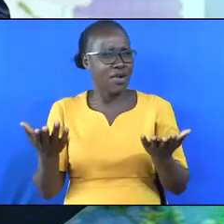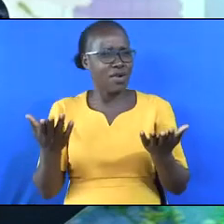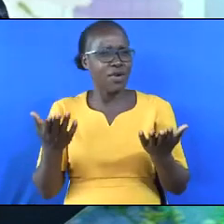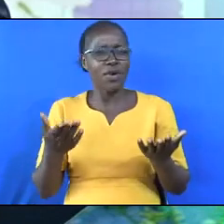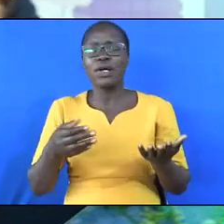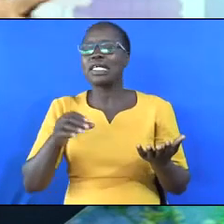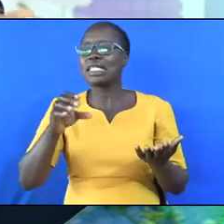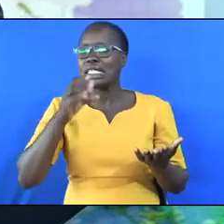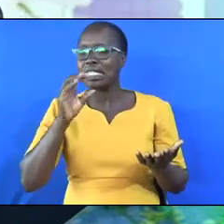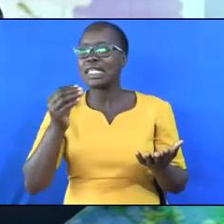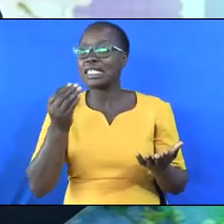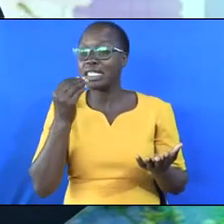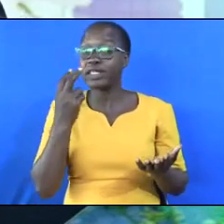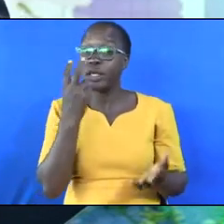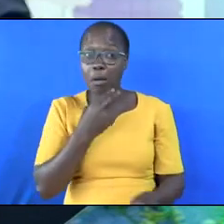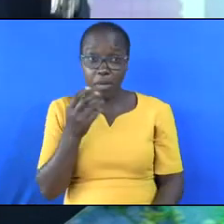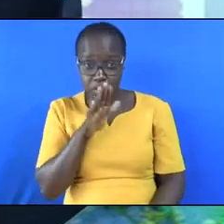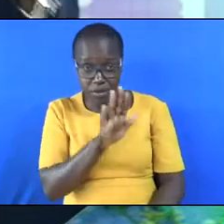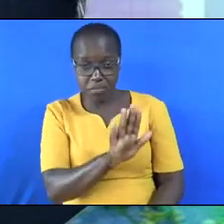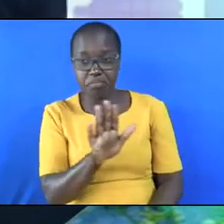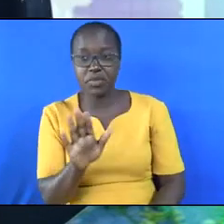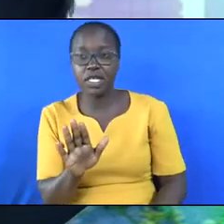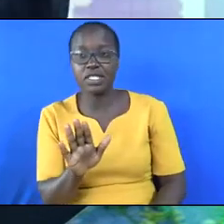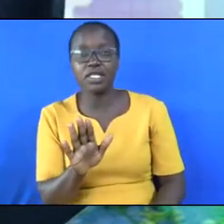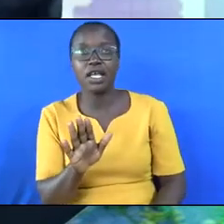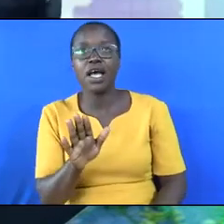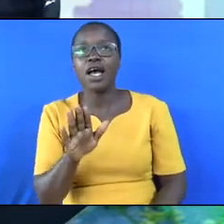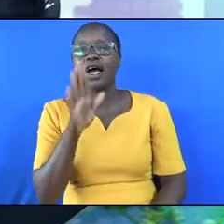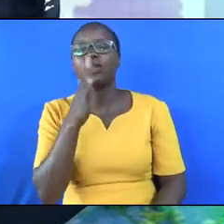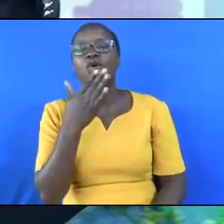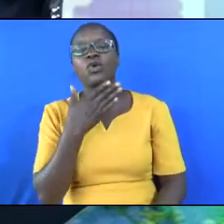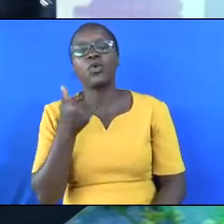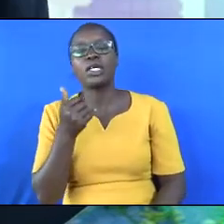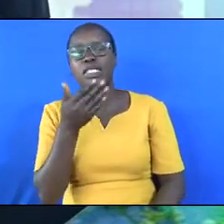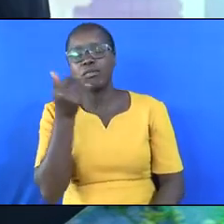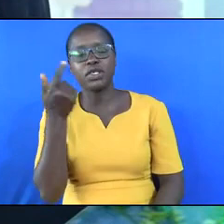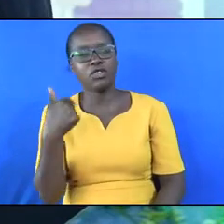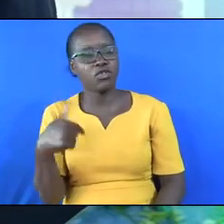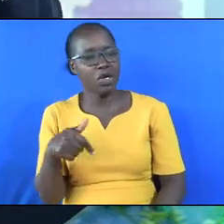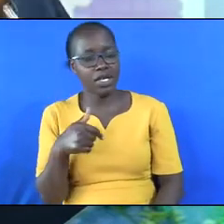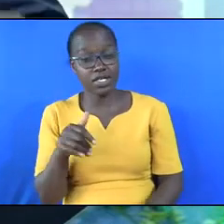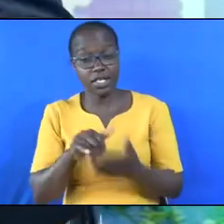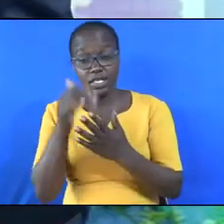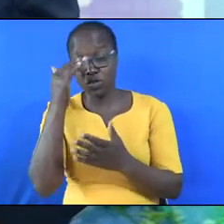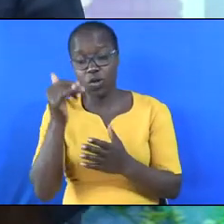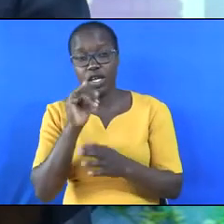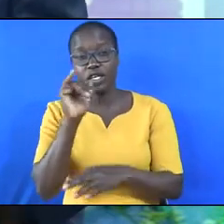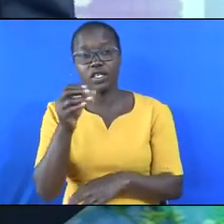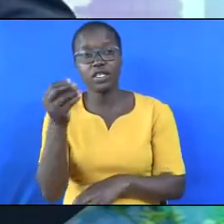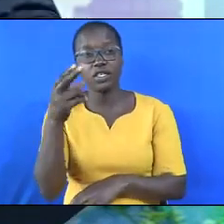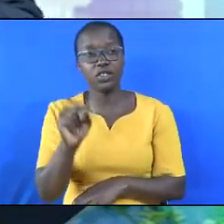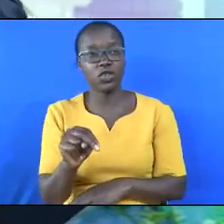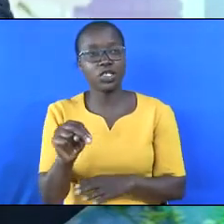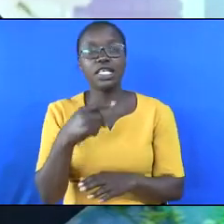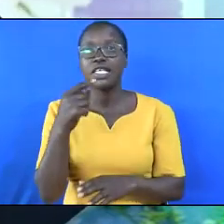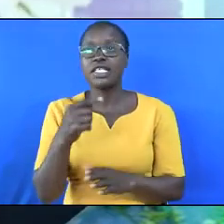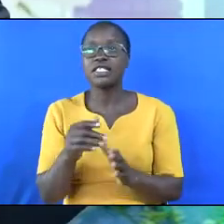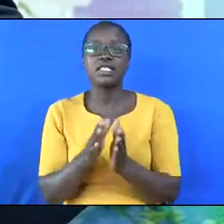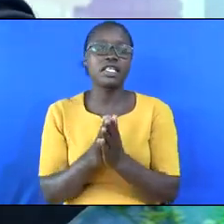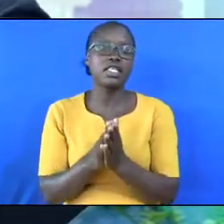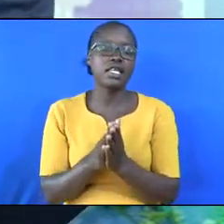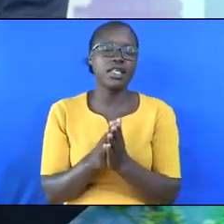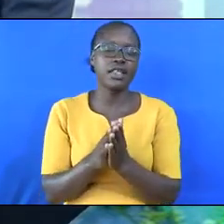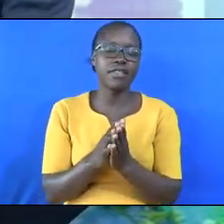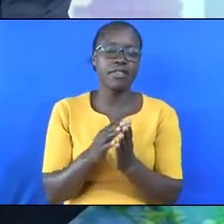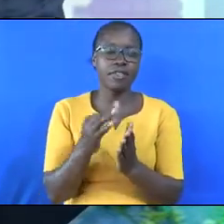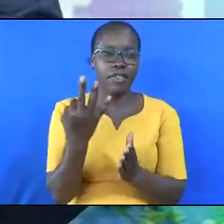and eat with their mouths. And God wants the best for us. That's why John says in the third epistle of John